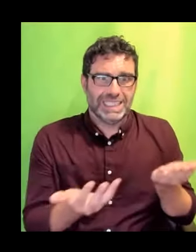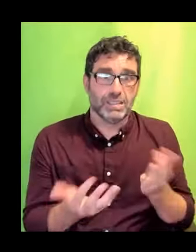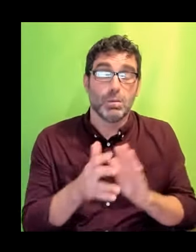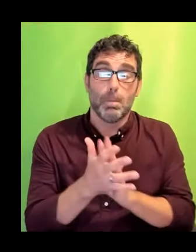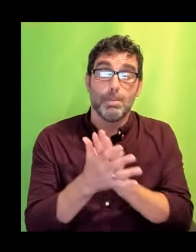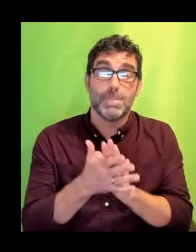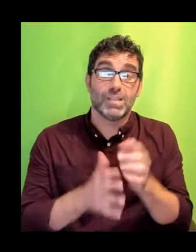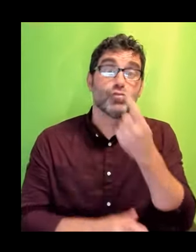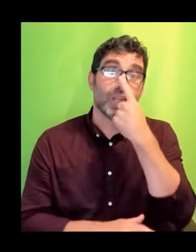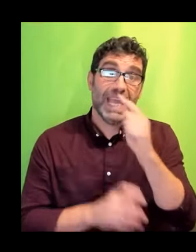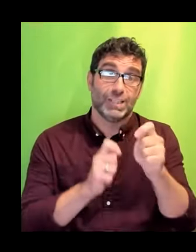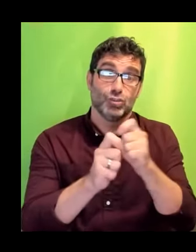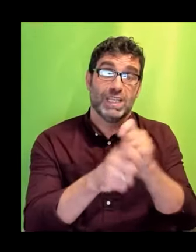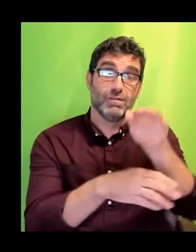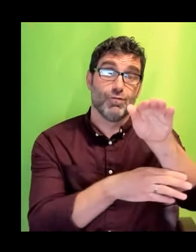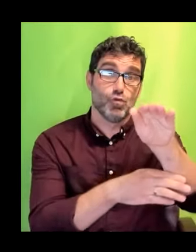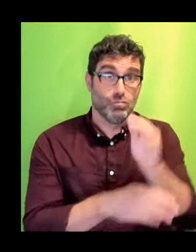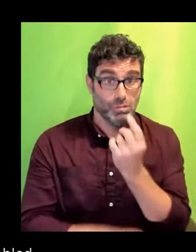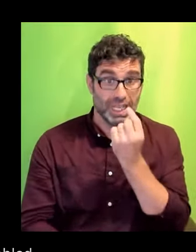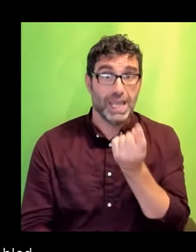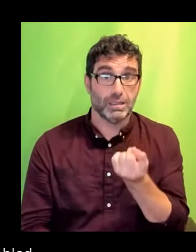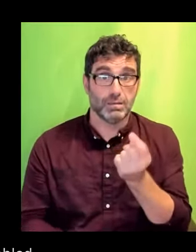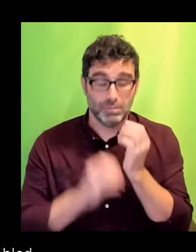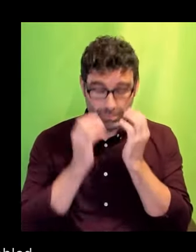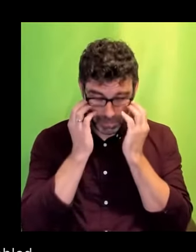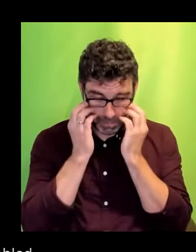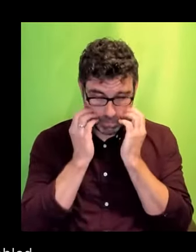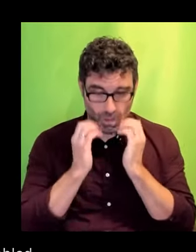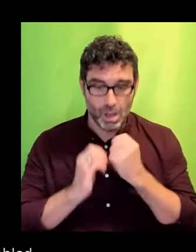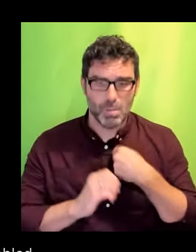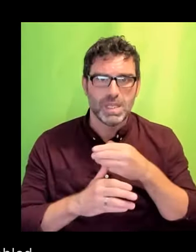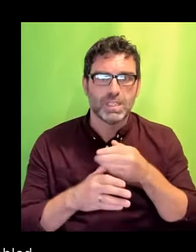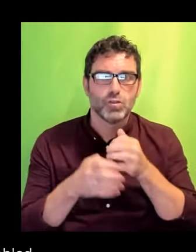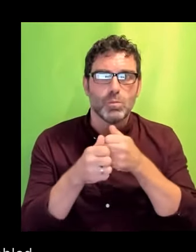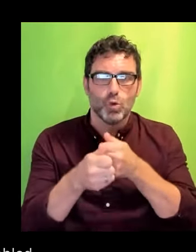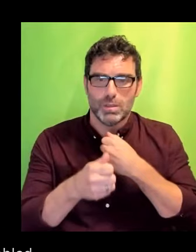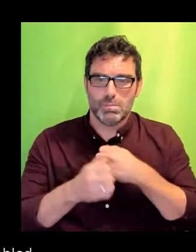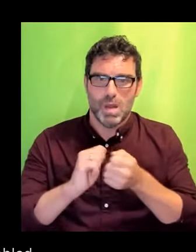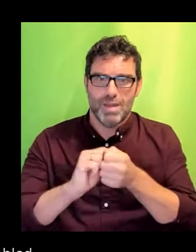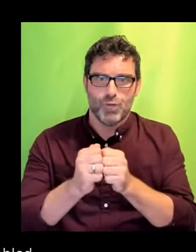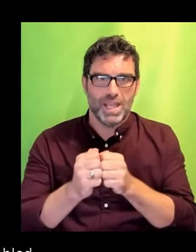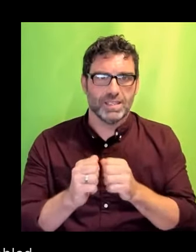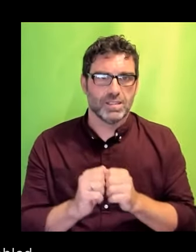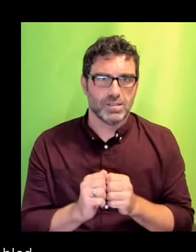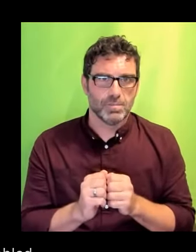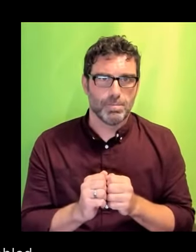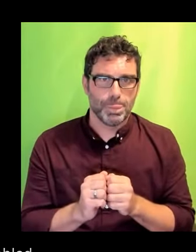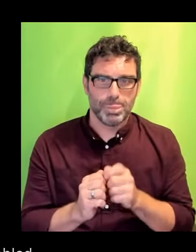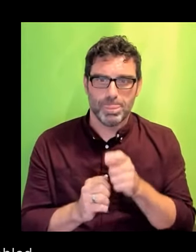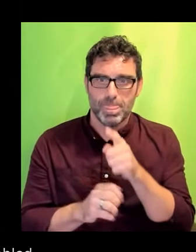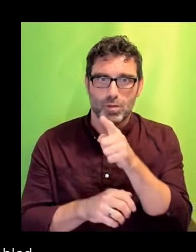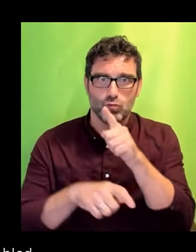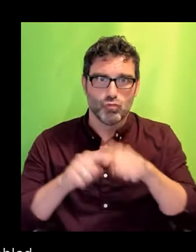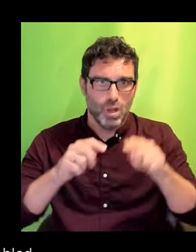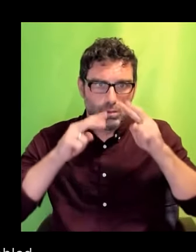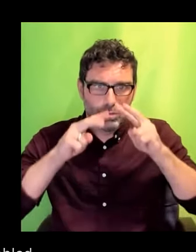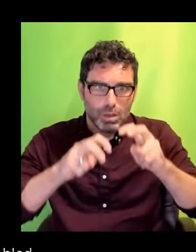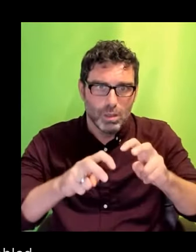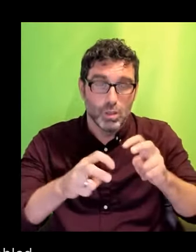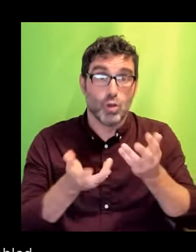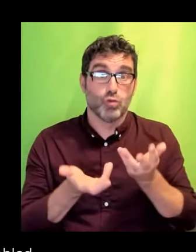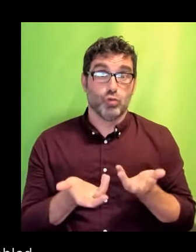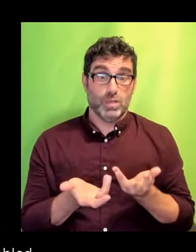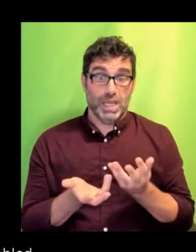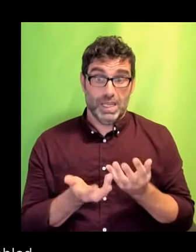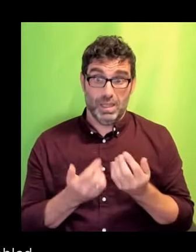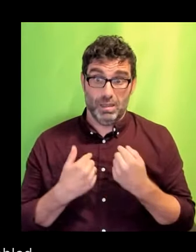I have been working with my friends Katie Player and Genevieve Barr to look into this. Today I have their permission to announce the setting